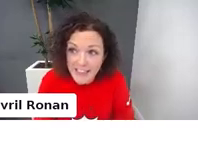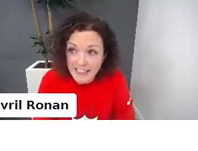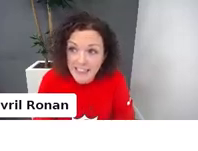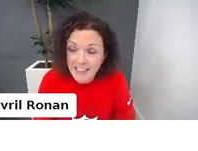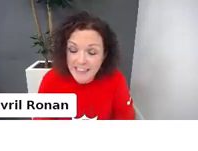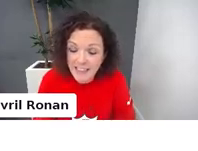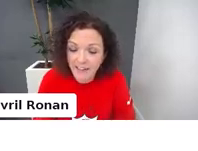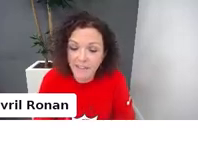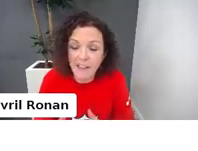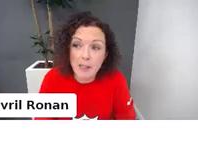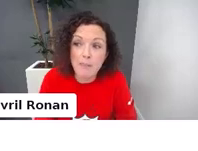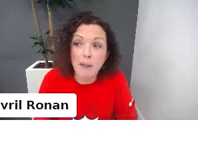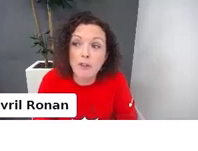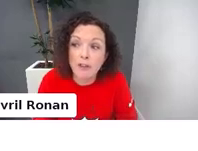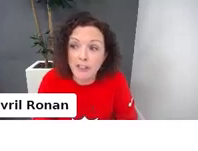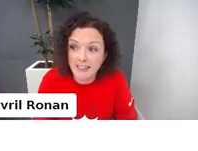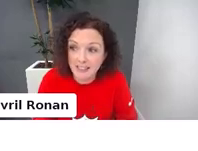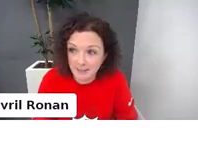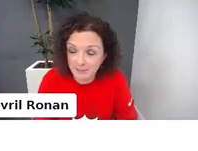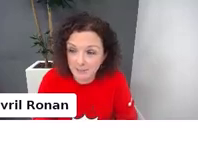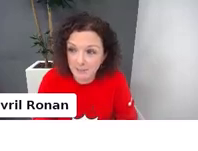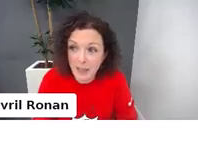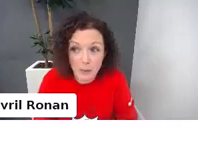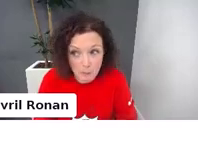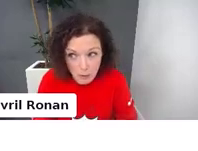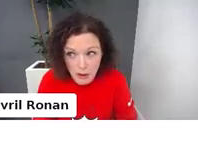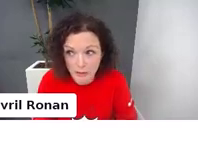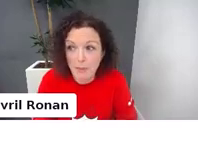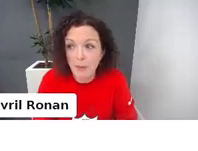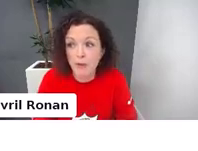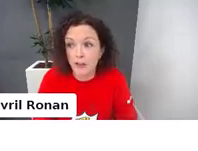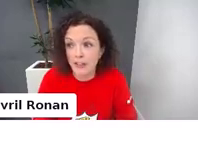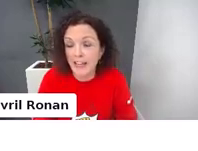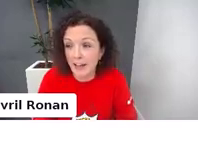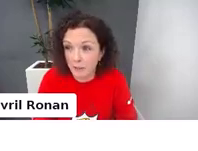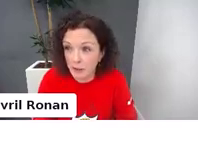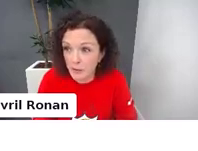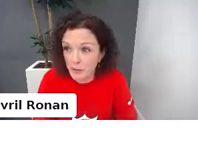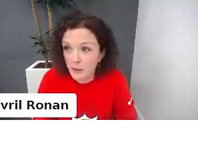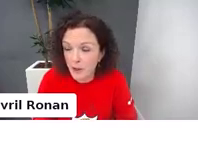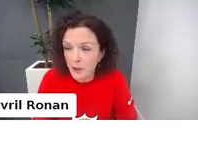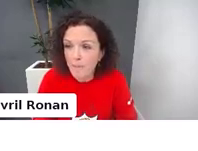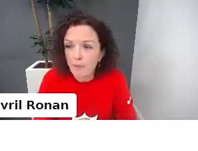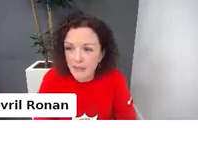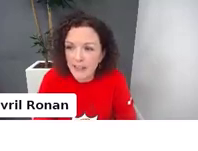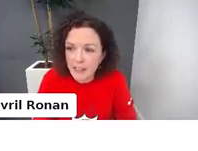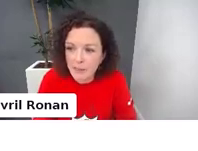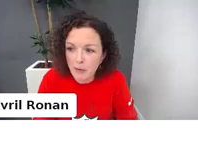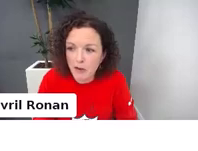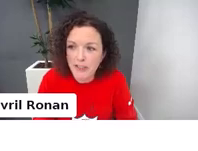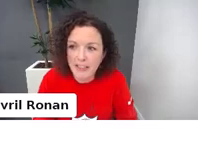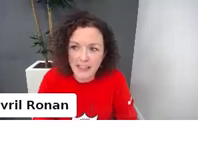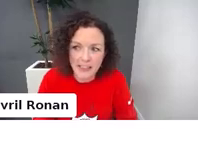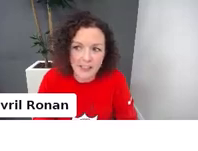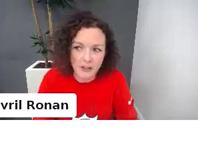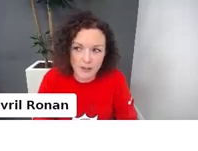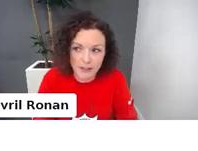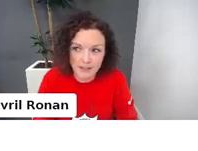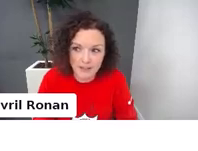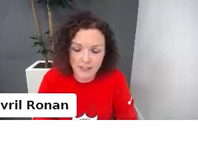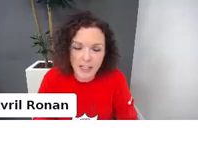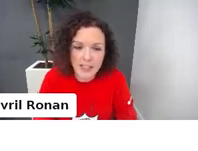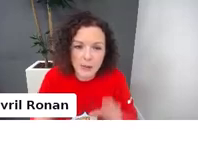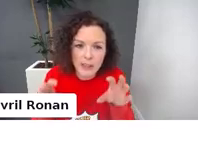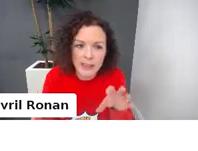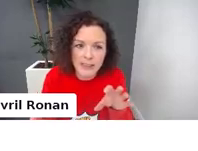ages and teens, they need boundaries. They will push every boundary they have with you, but they need boundaries and they need